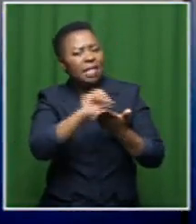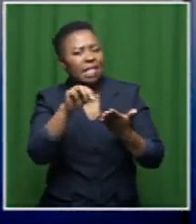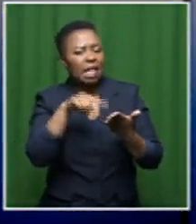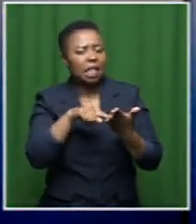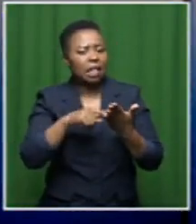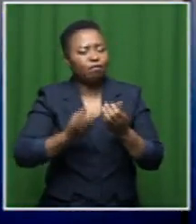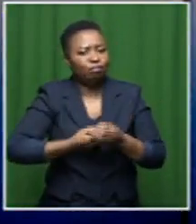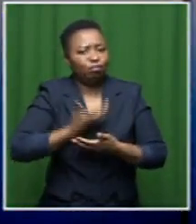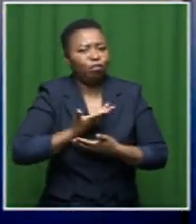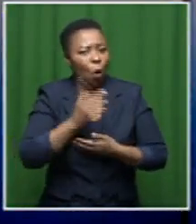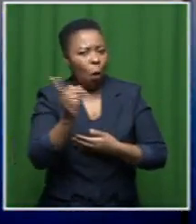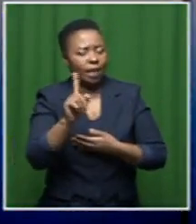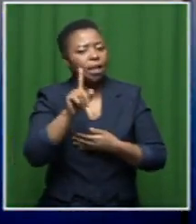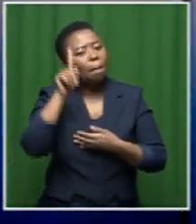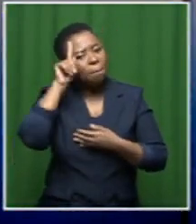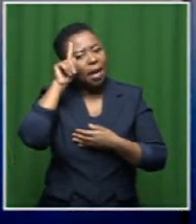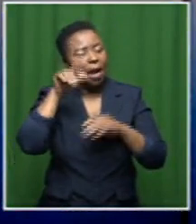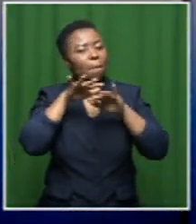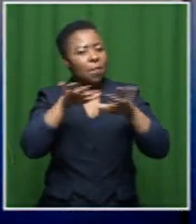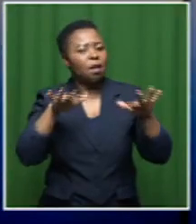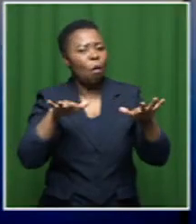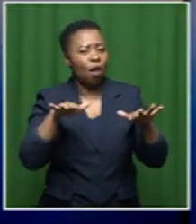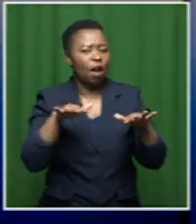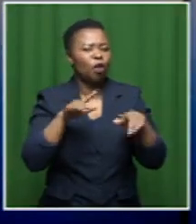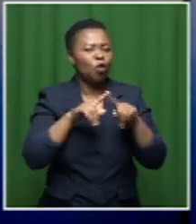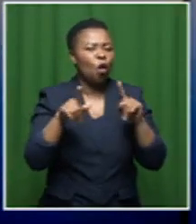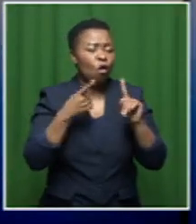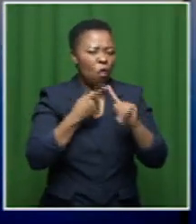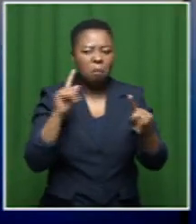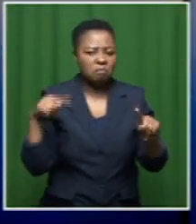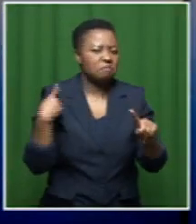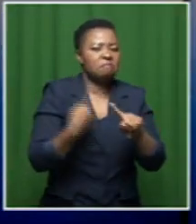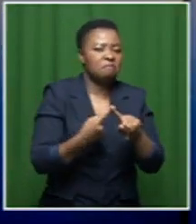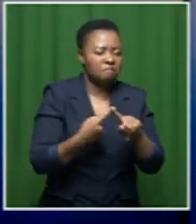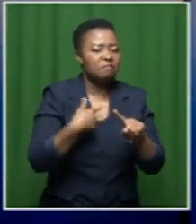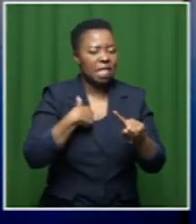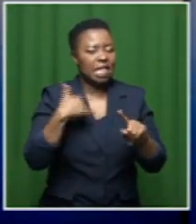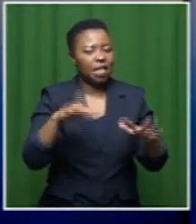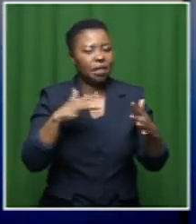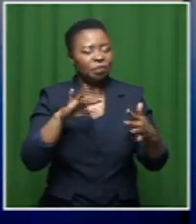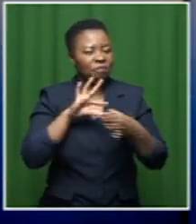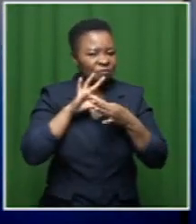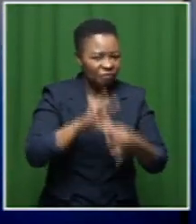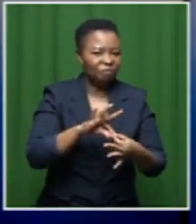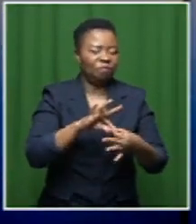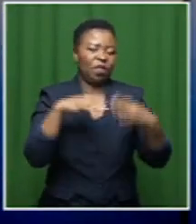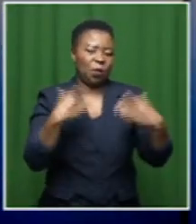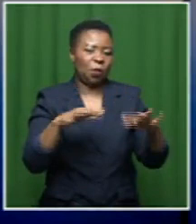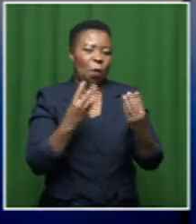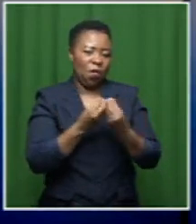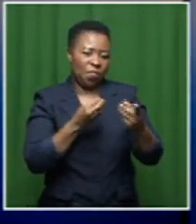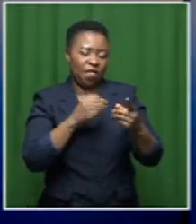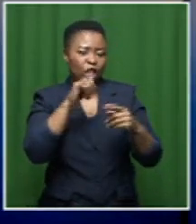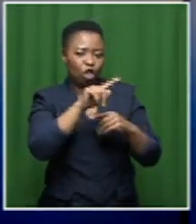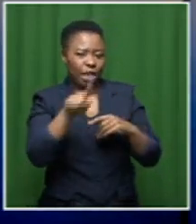evoke and you know black people and I just from there on just resonated with it and obviously it's quite